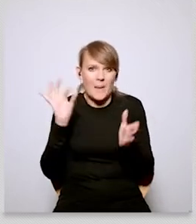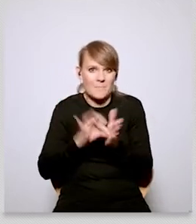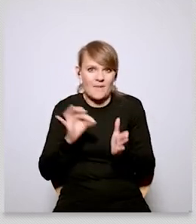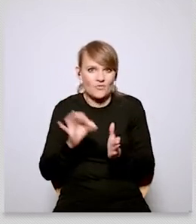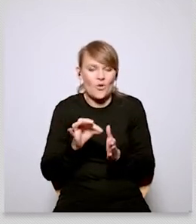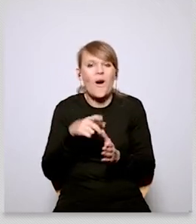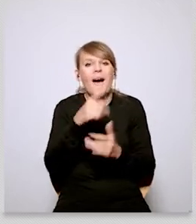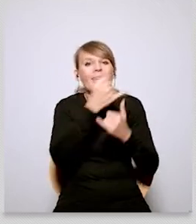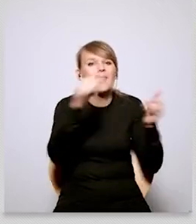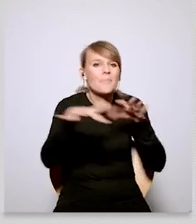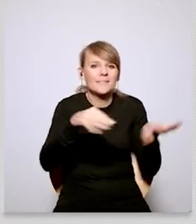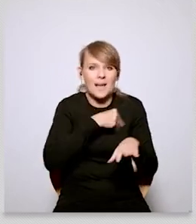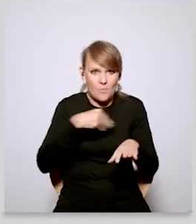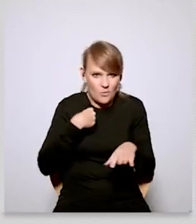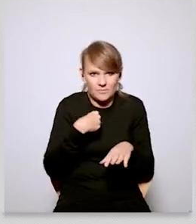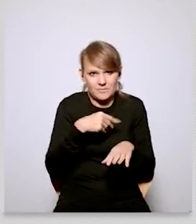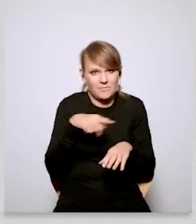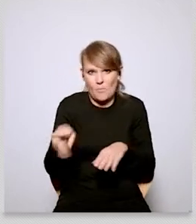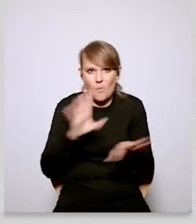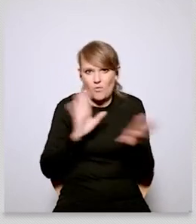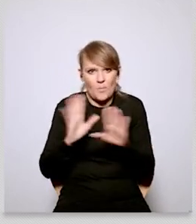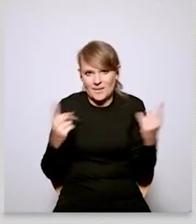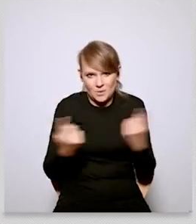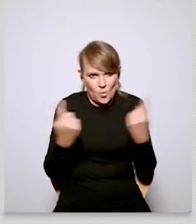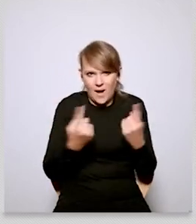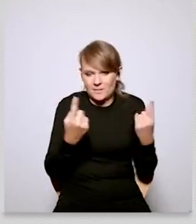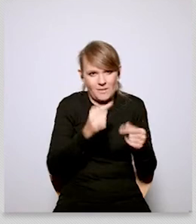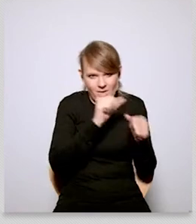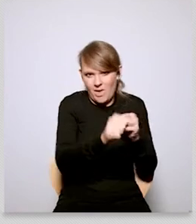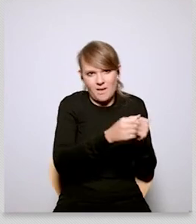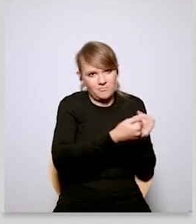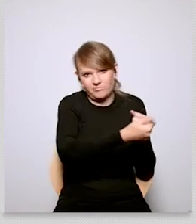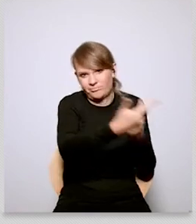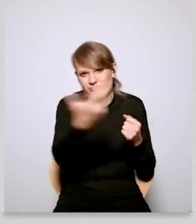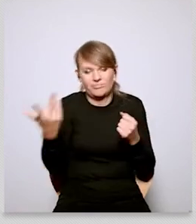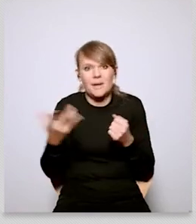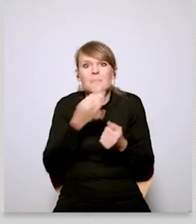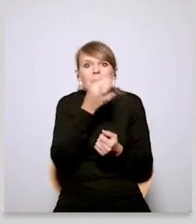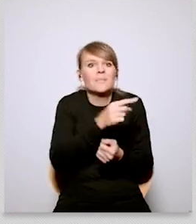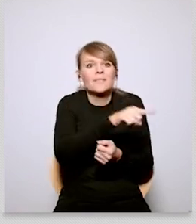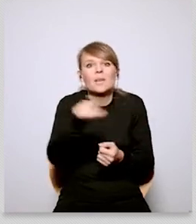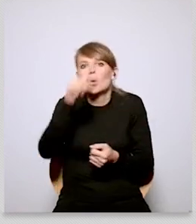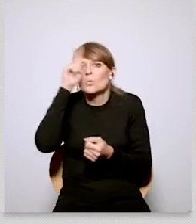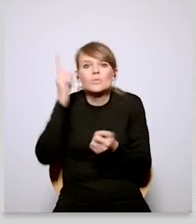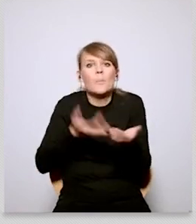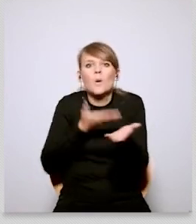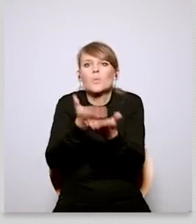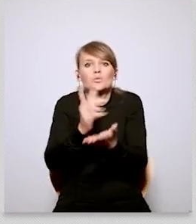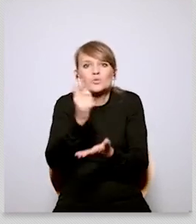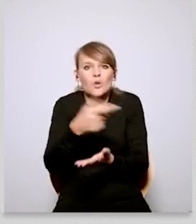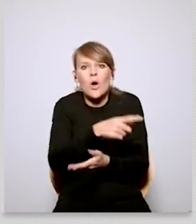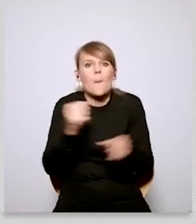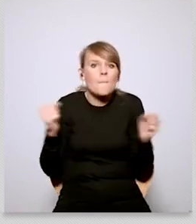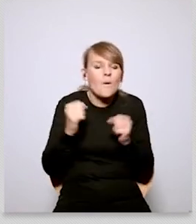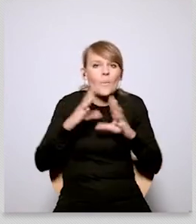are afraid of what's going to happen to this town because the whole economy of that town is actually based on